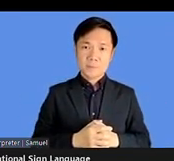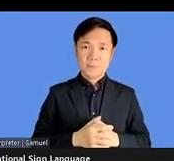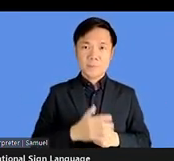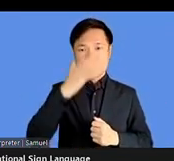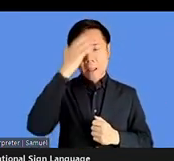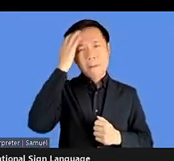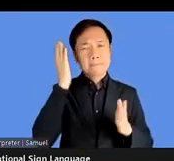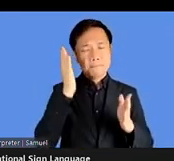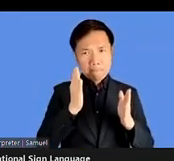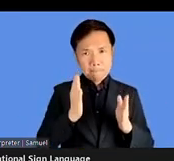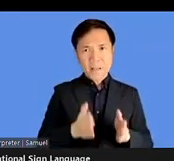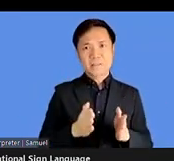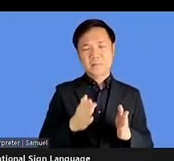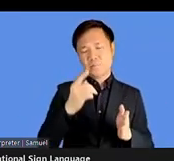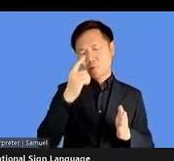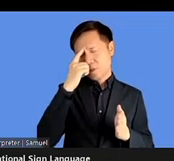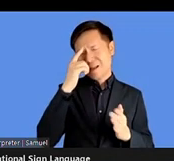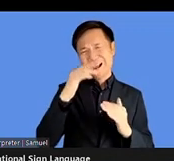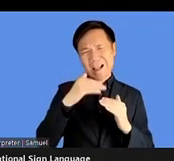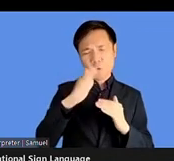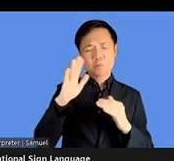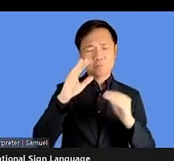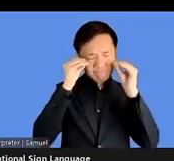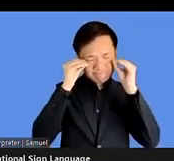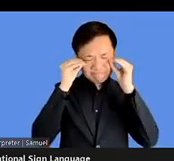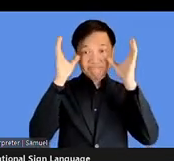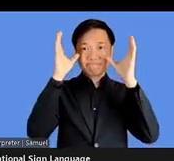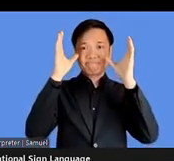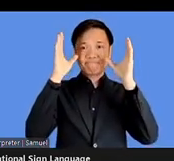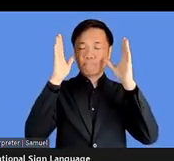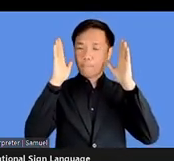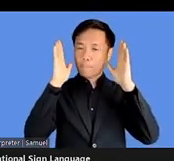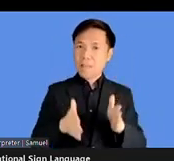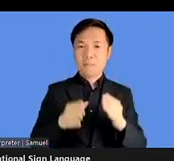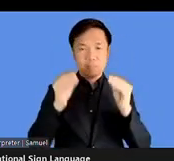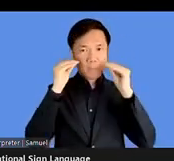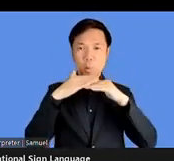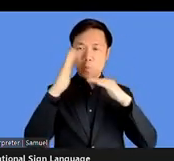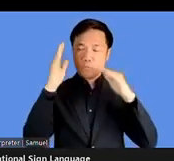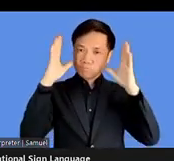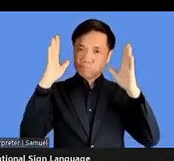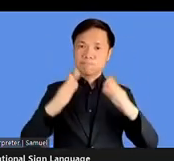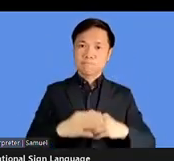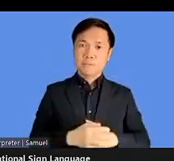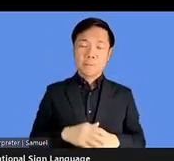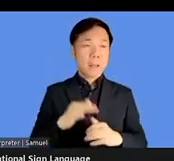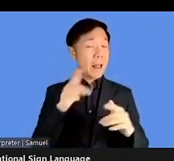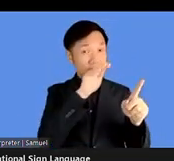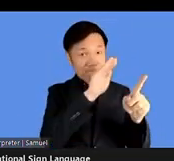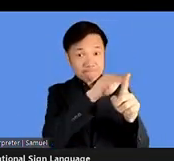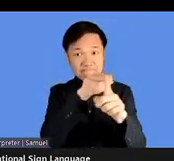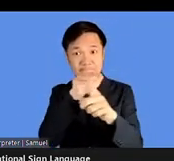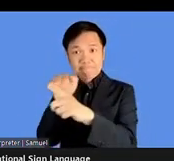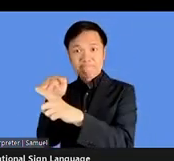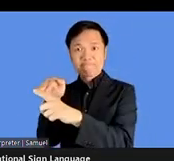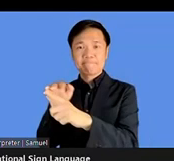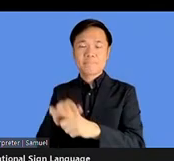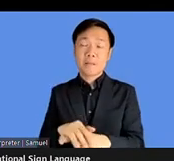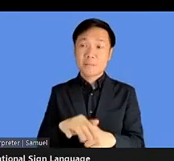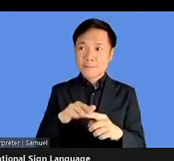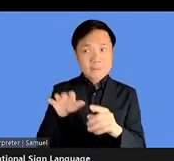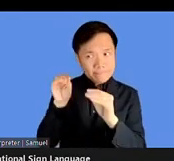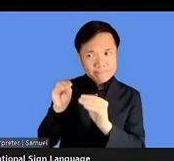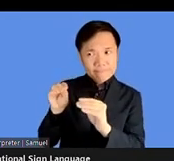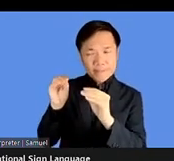to be about education. We, we've got to somehow find a way of reaching people and educating them